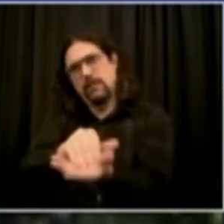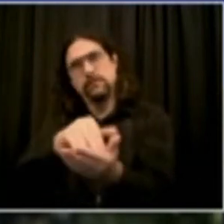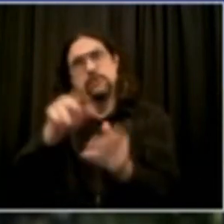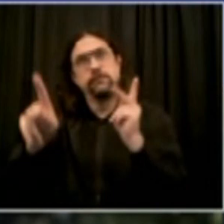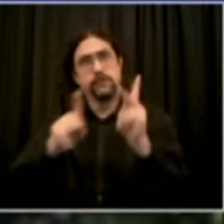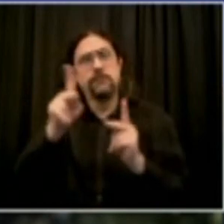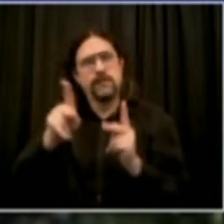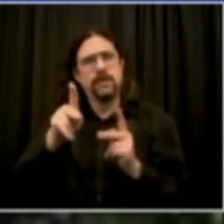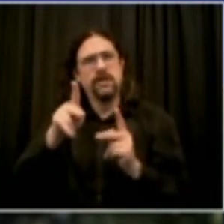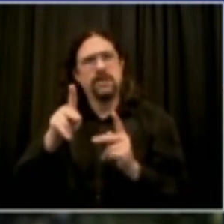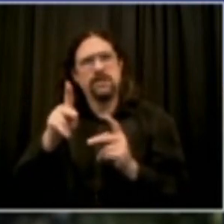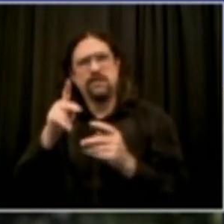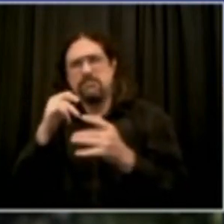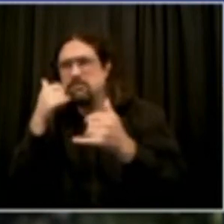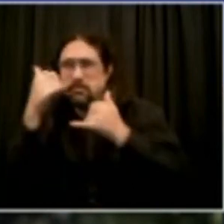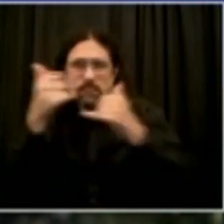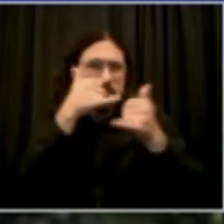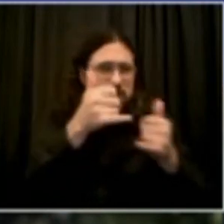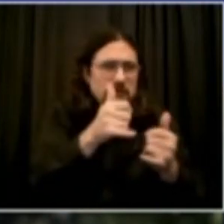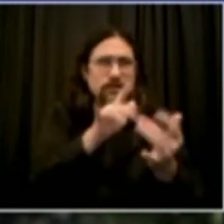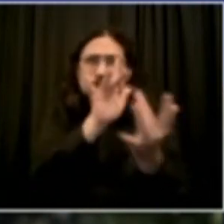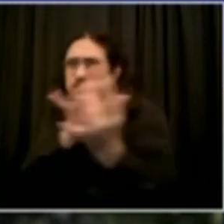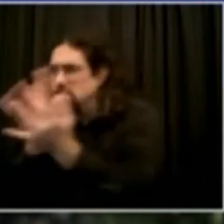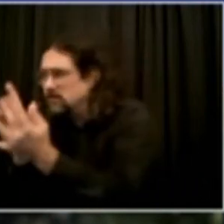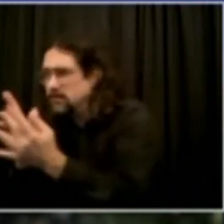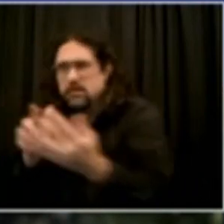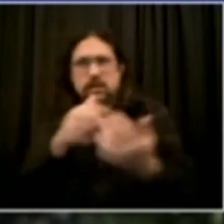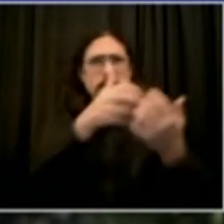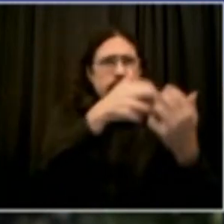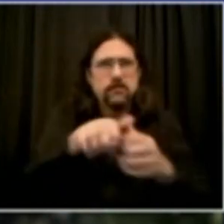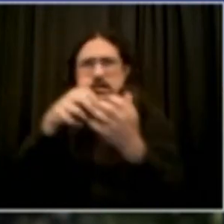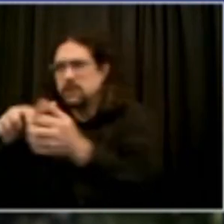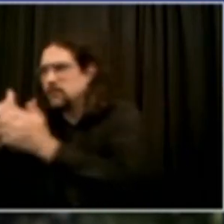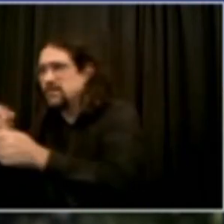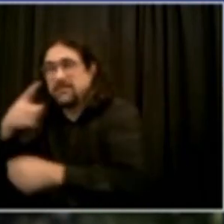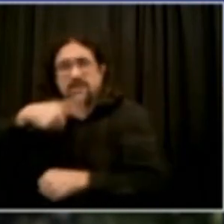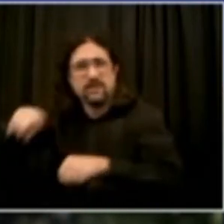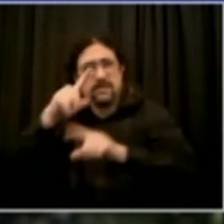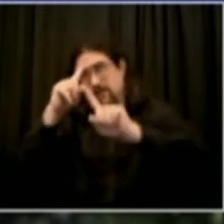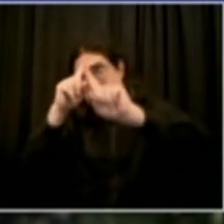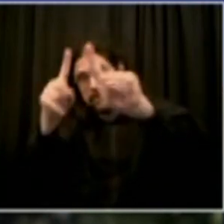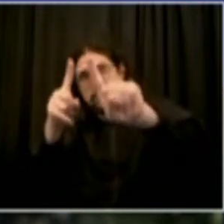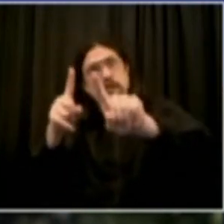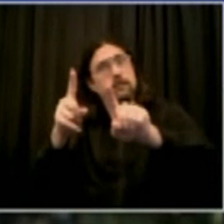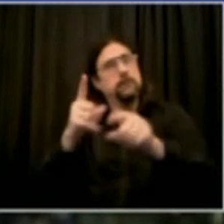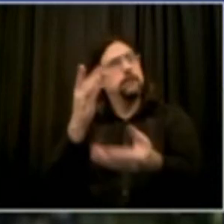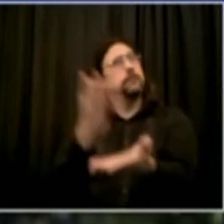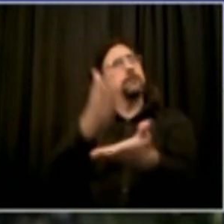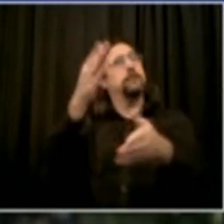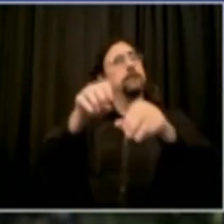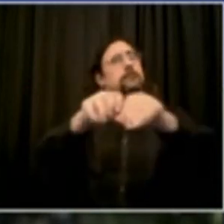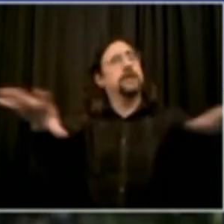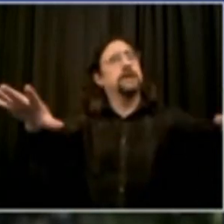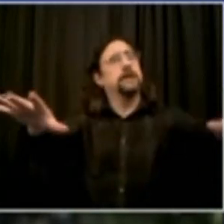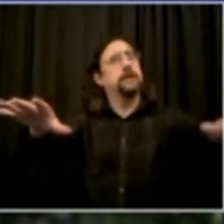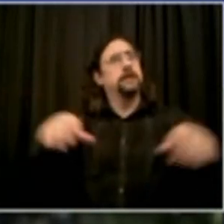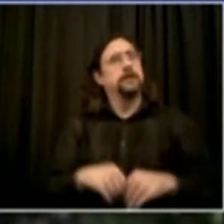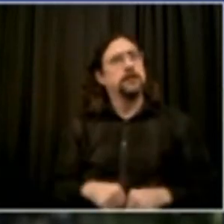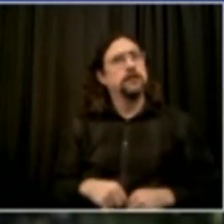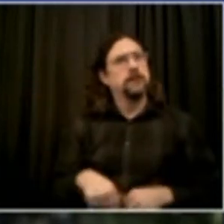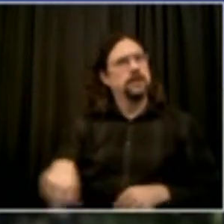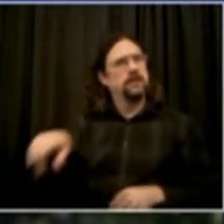it's an army that's growing. And part of the magic here is not just to say we need you to get tested, but also if you are